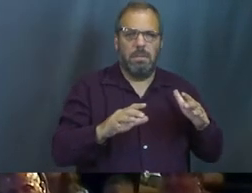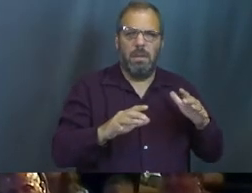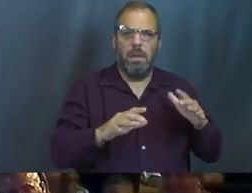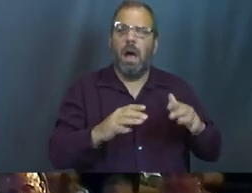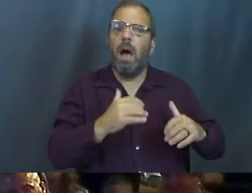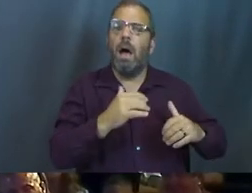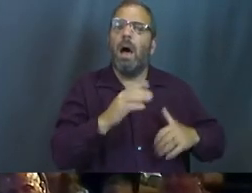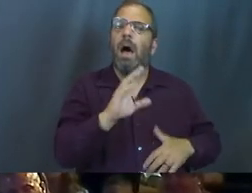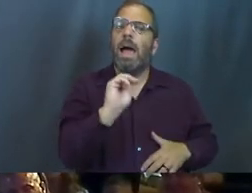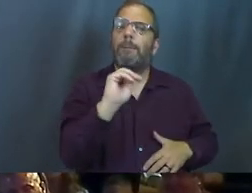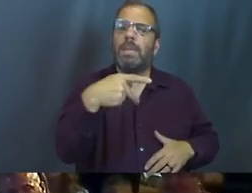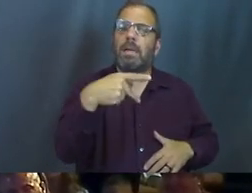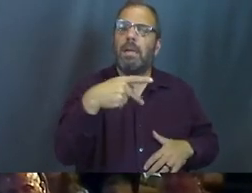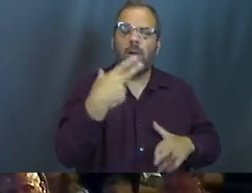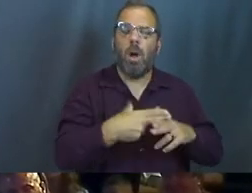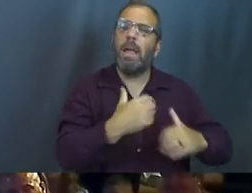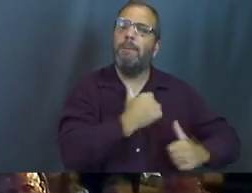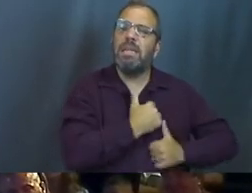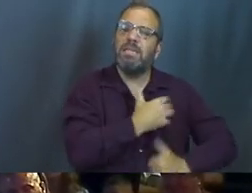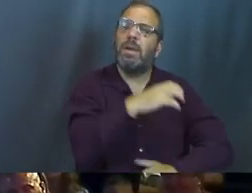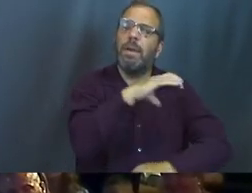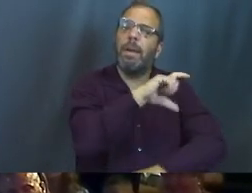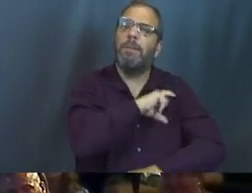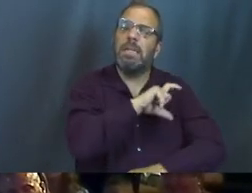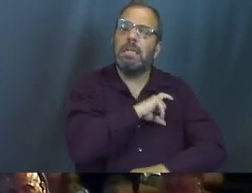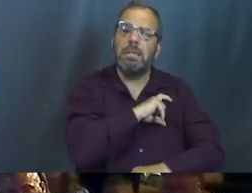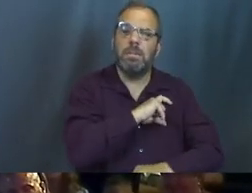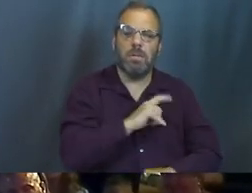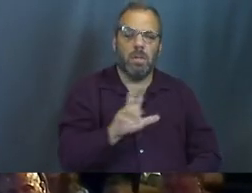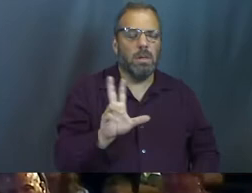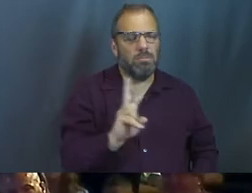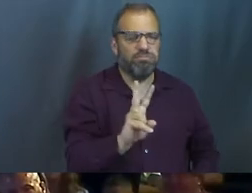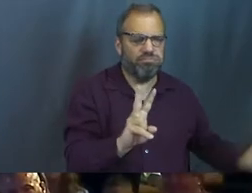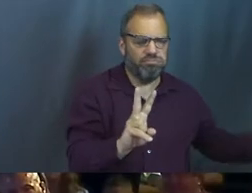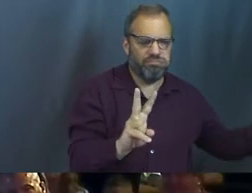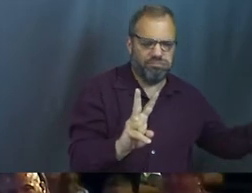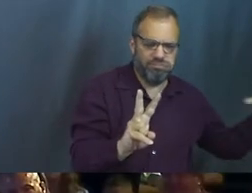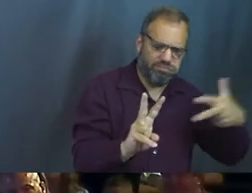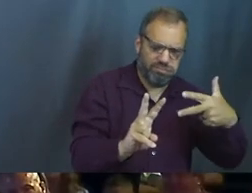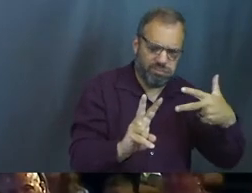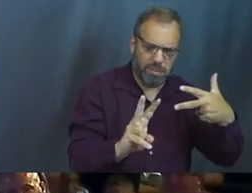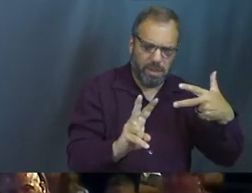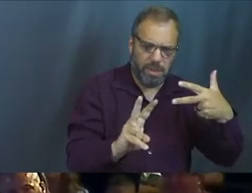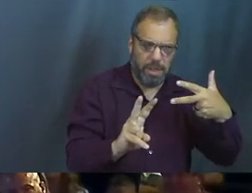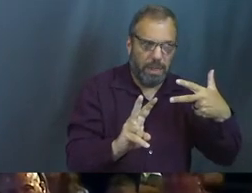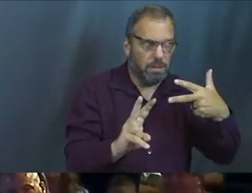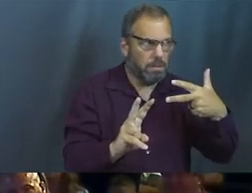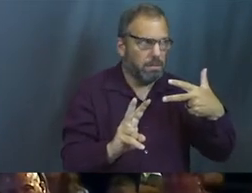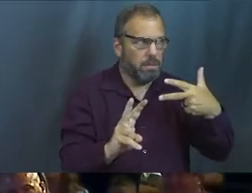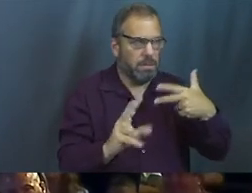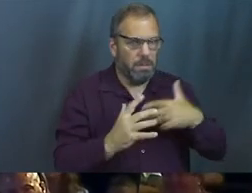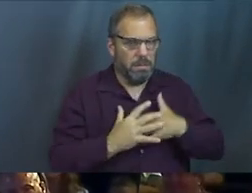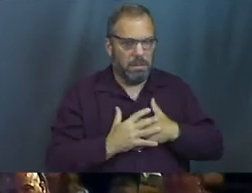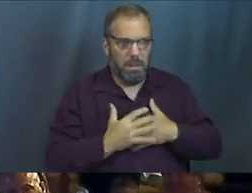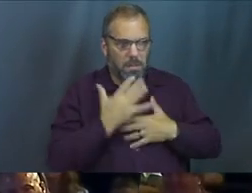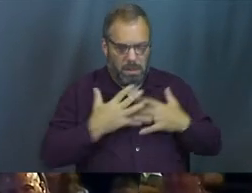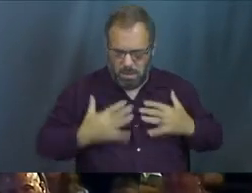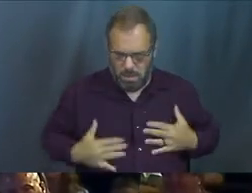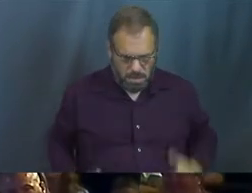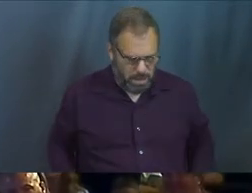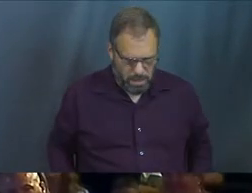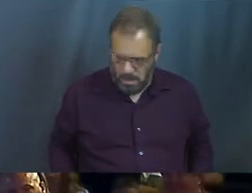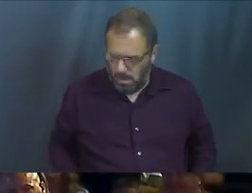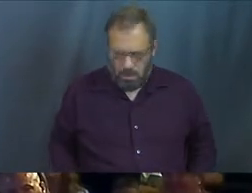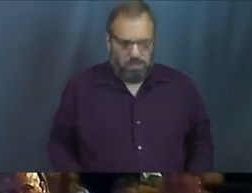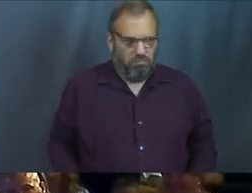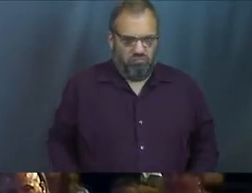comes by. For those who know, it's a military policeman, right? So comes by, and like, we're like, oh, you know, you always get the shiver, like, am I doing something wrong? You check yourself real quick. What